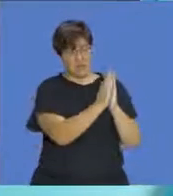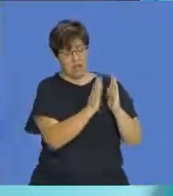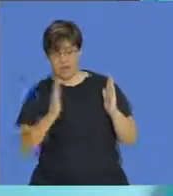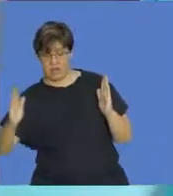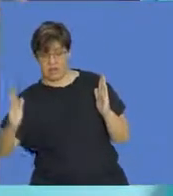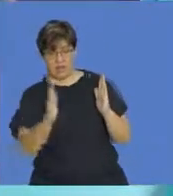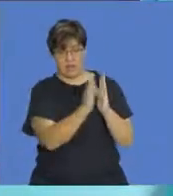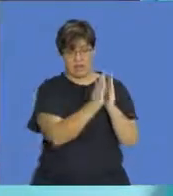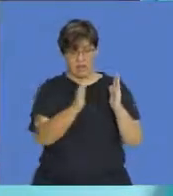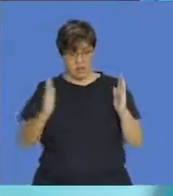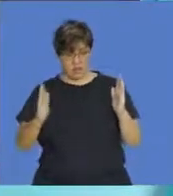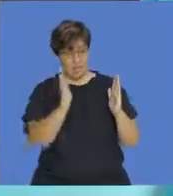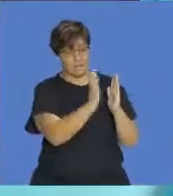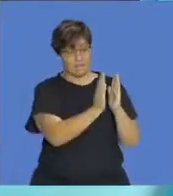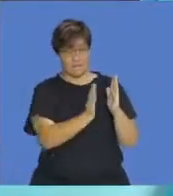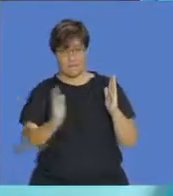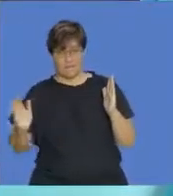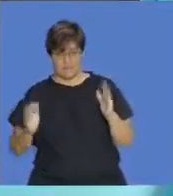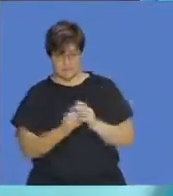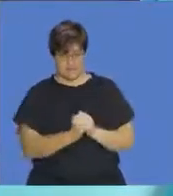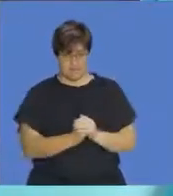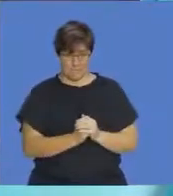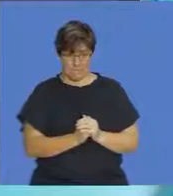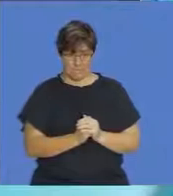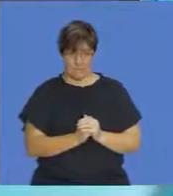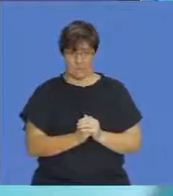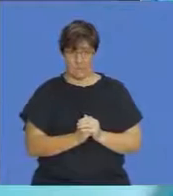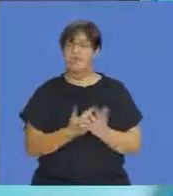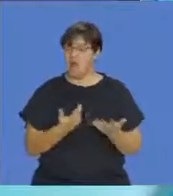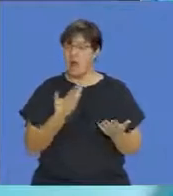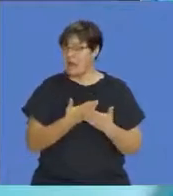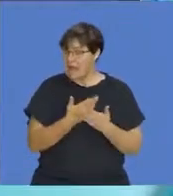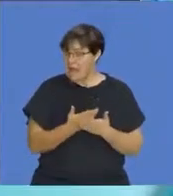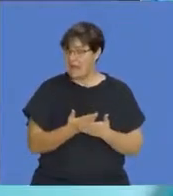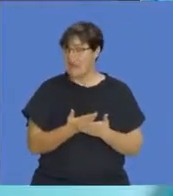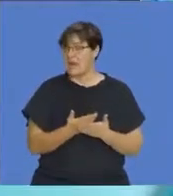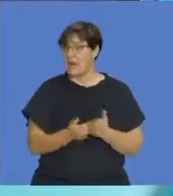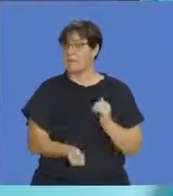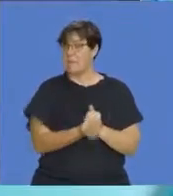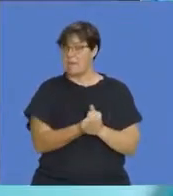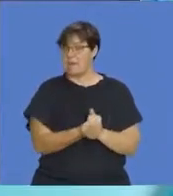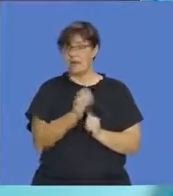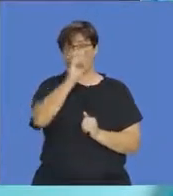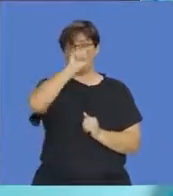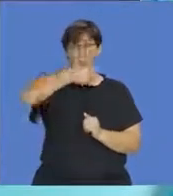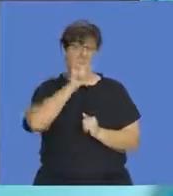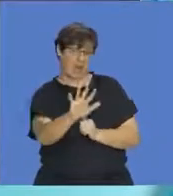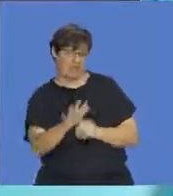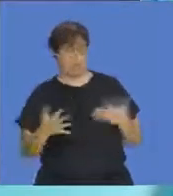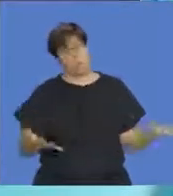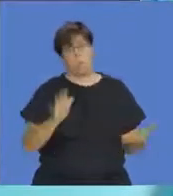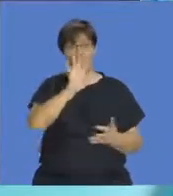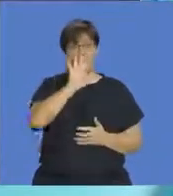probabilities lie between 0 and 1. So we can have a probability of 0.5 or